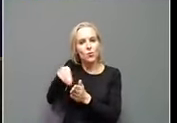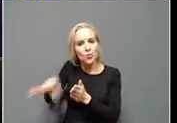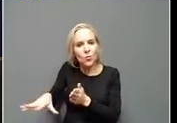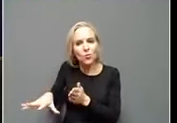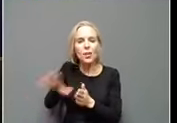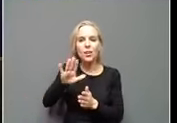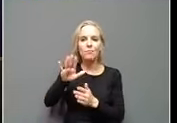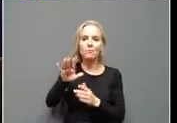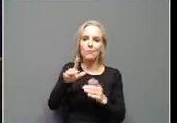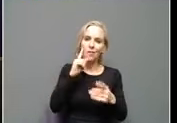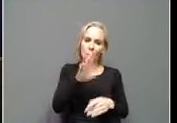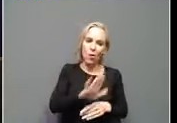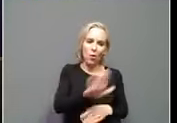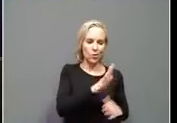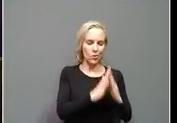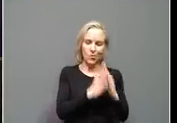community.